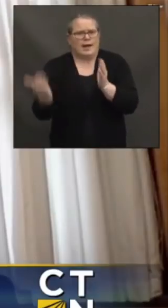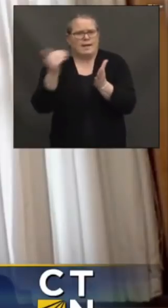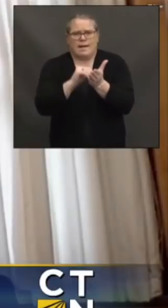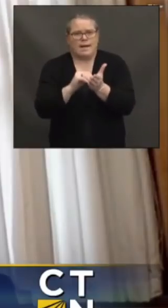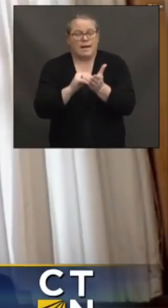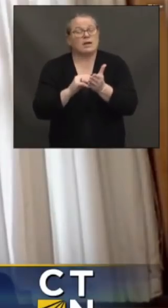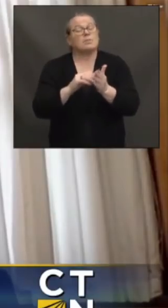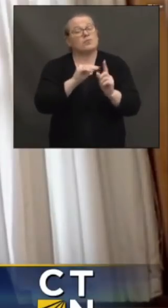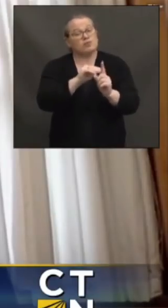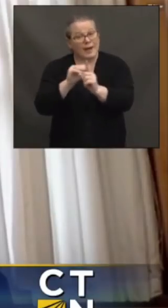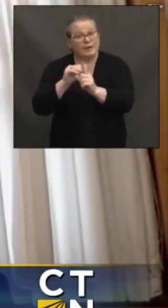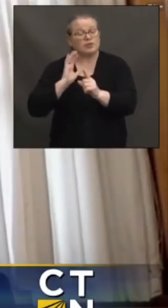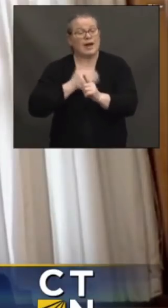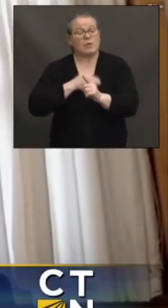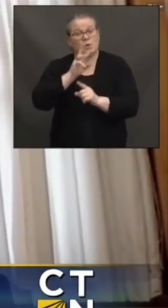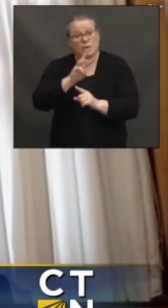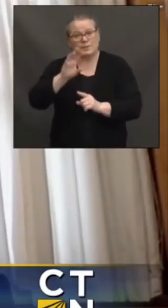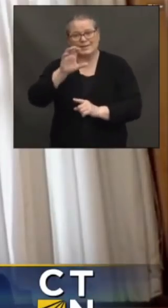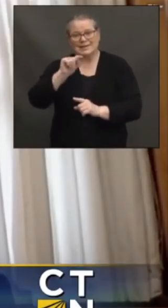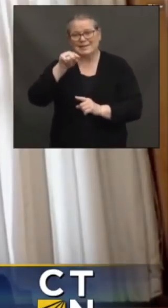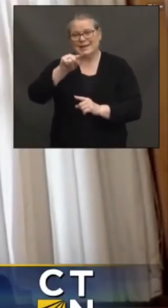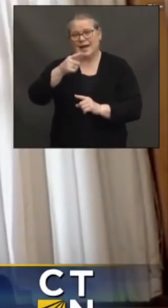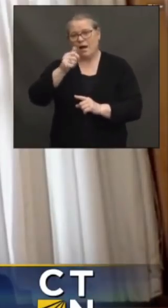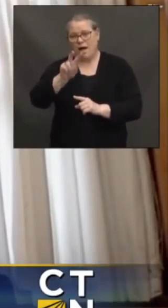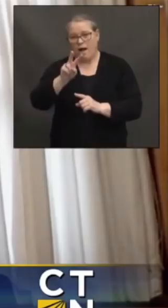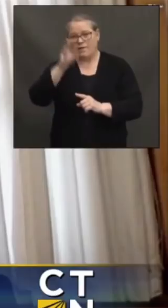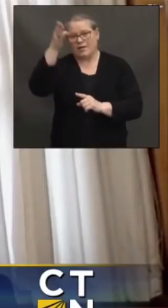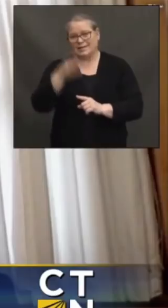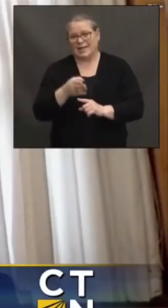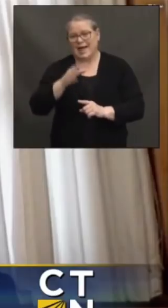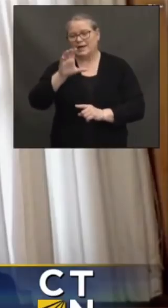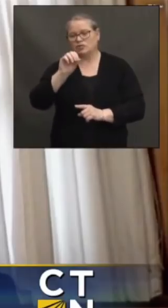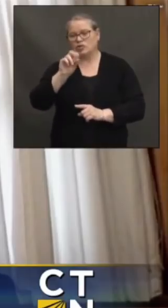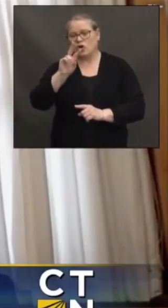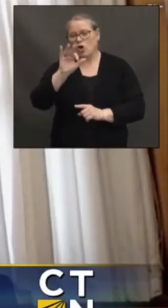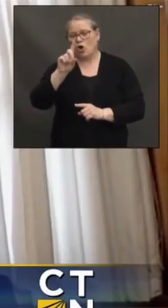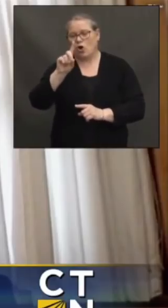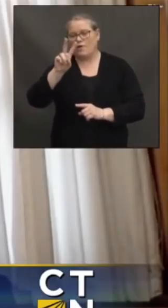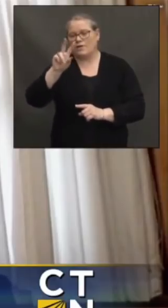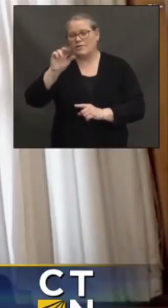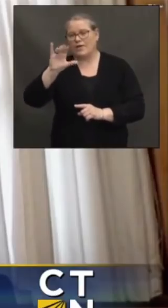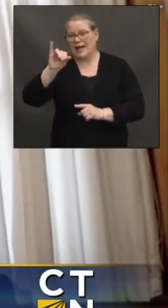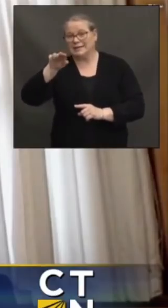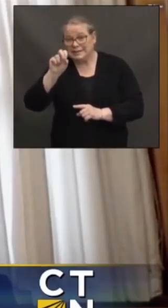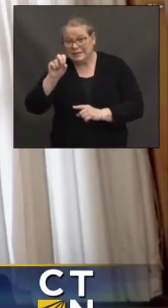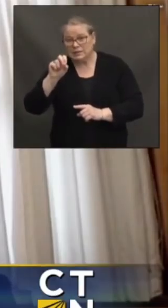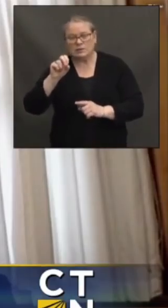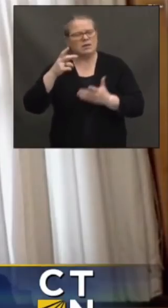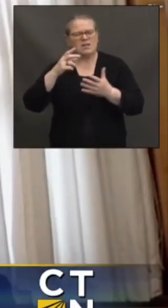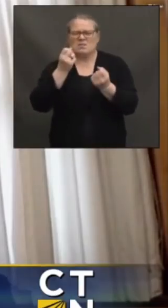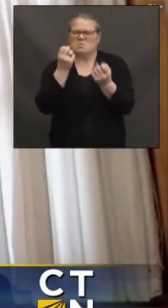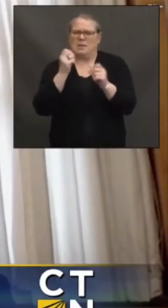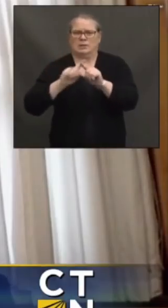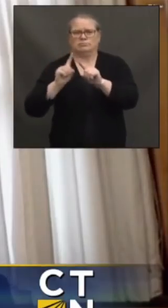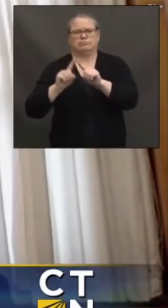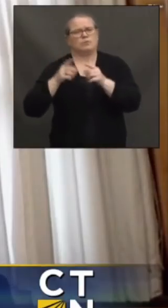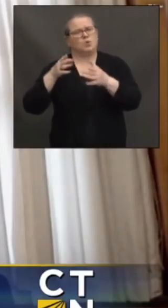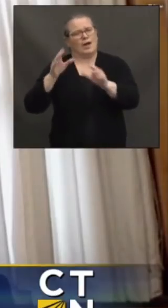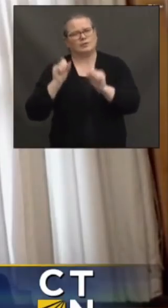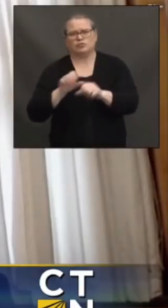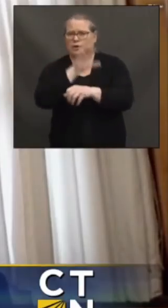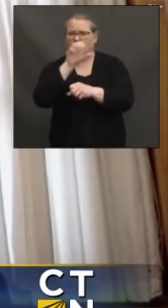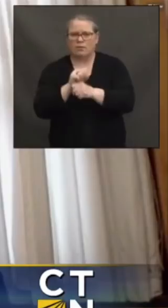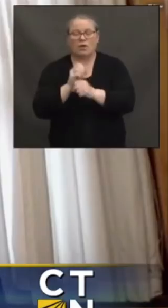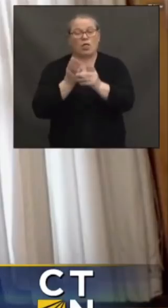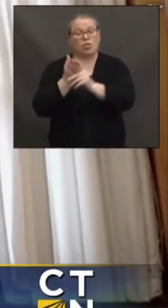if you go to our website, ct.gov slash COVID vaccine, there are multiple other ways to sign up for a vaccine appointment through some of the other large